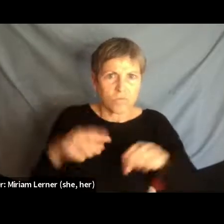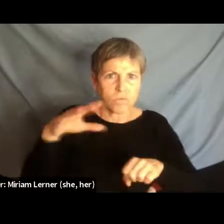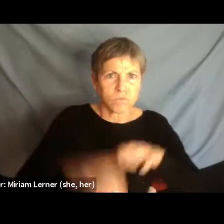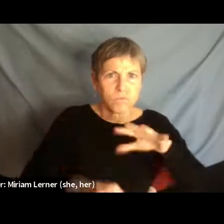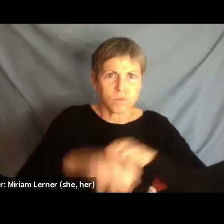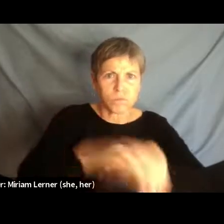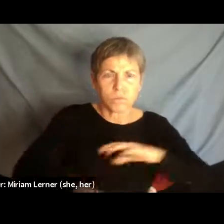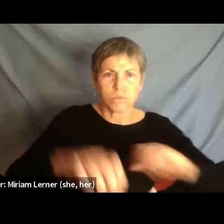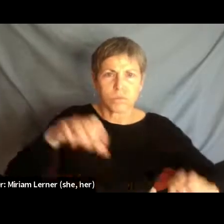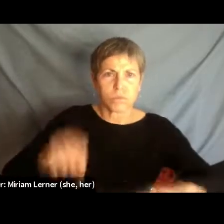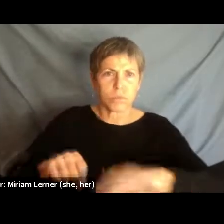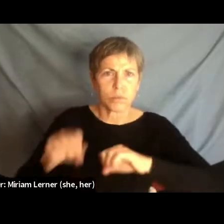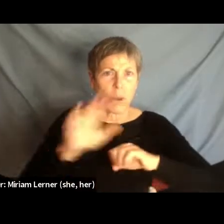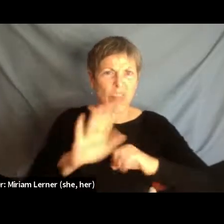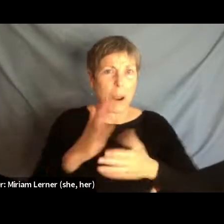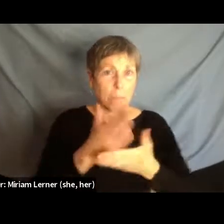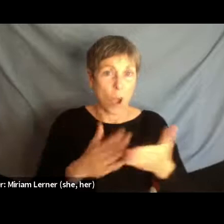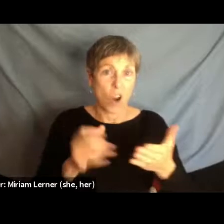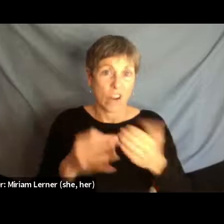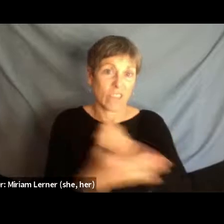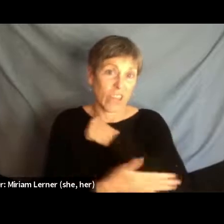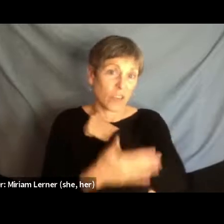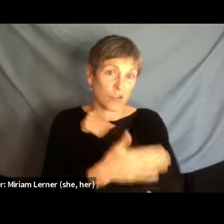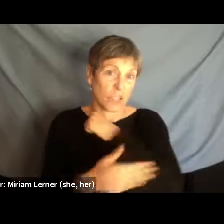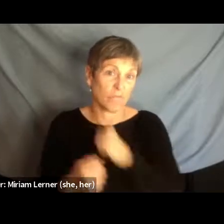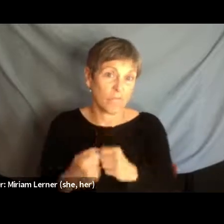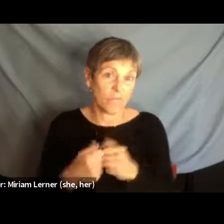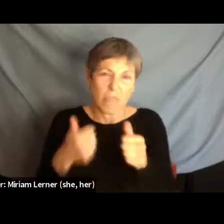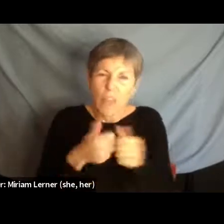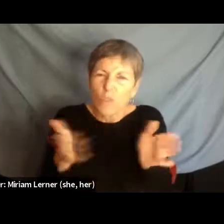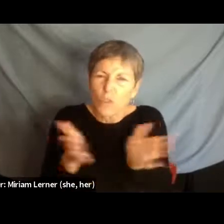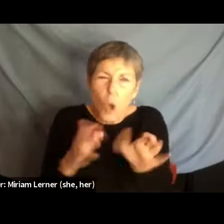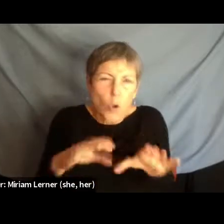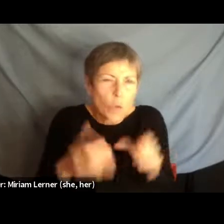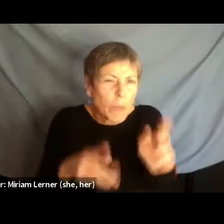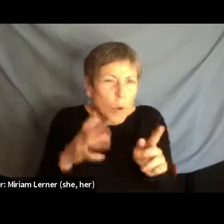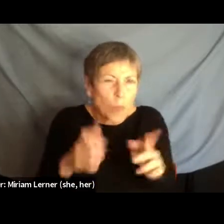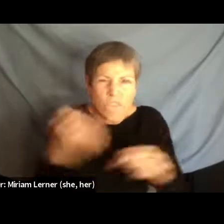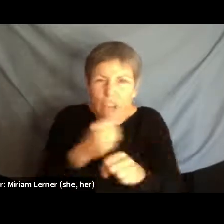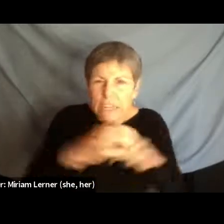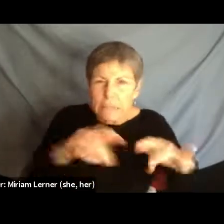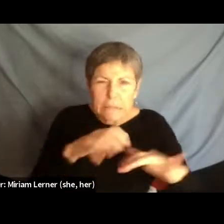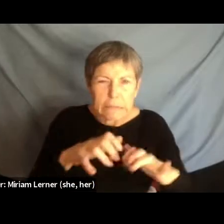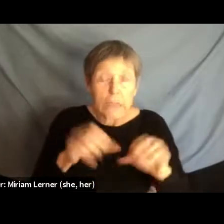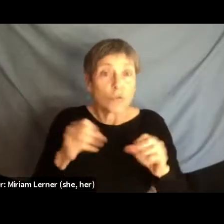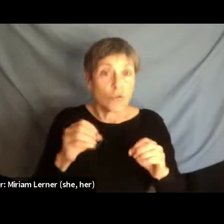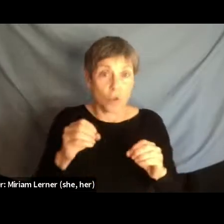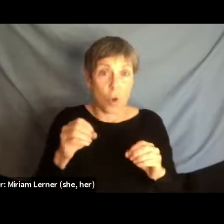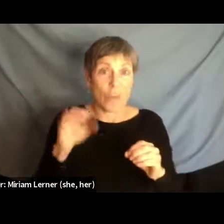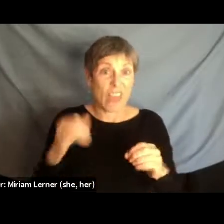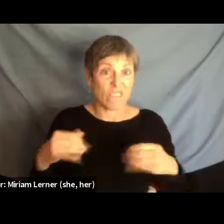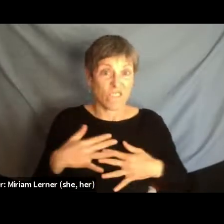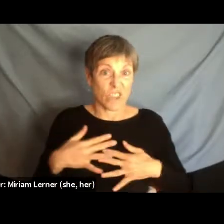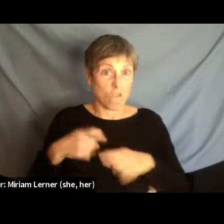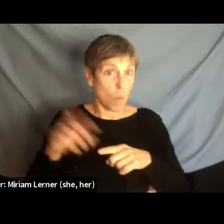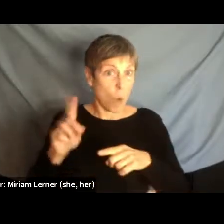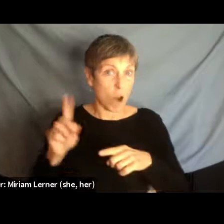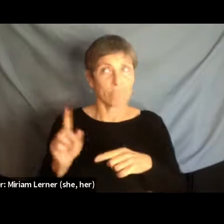of Africa, to get their own country, right, or nation state. And that fear, which came from Europe, right,